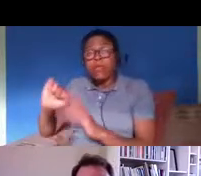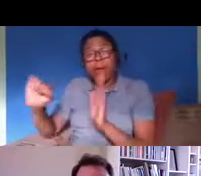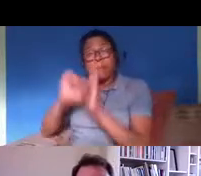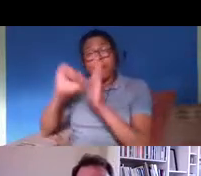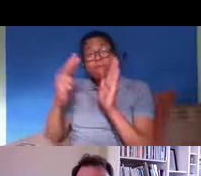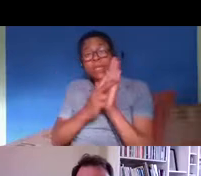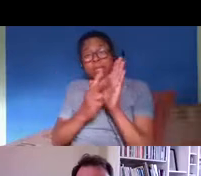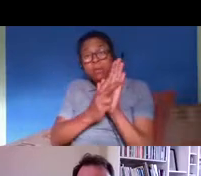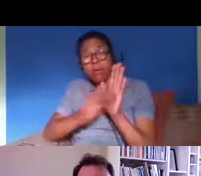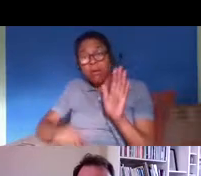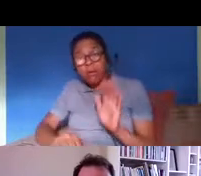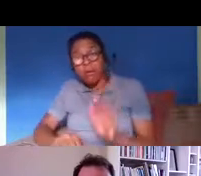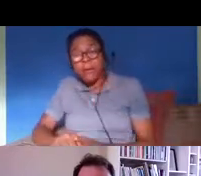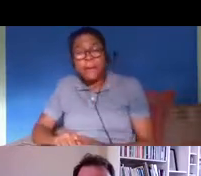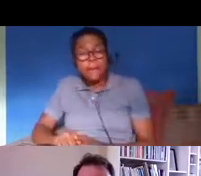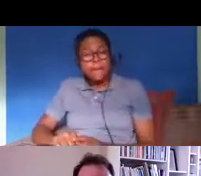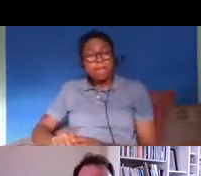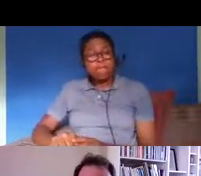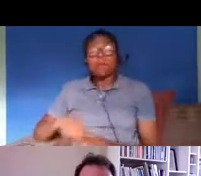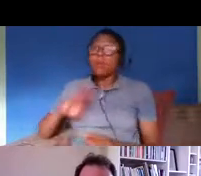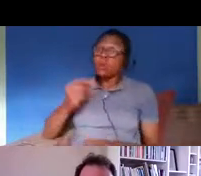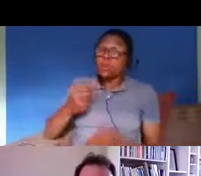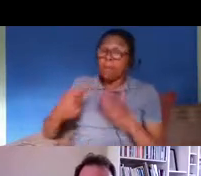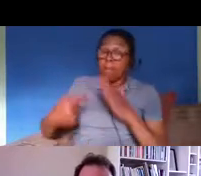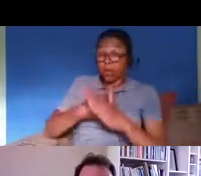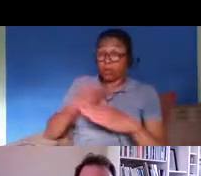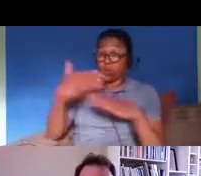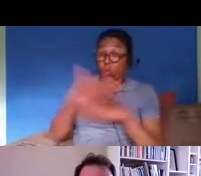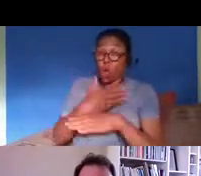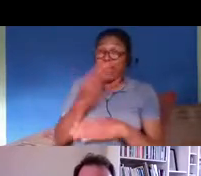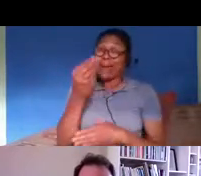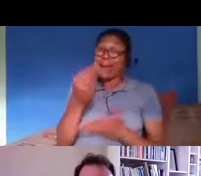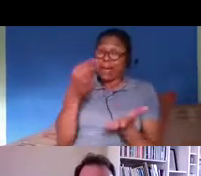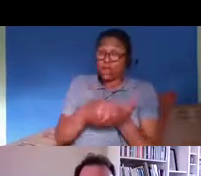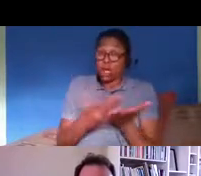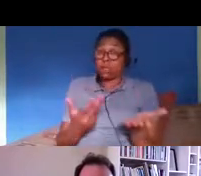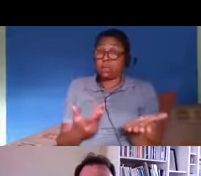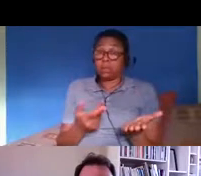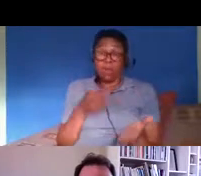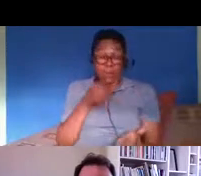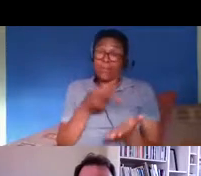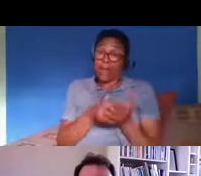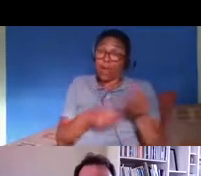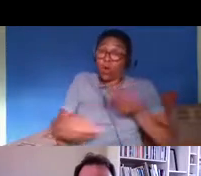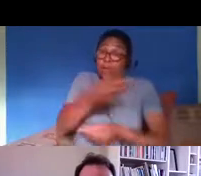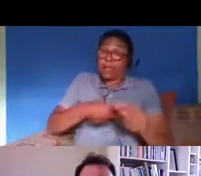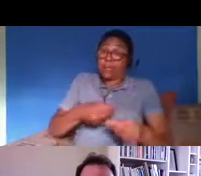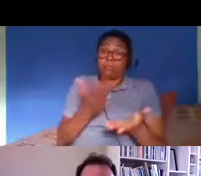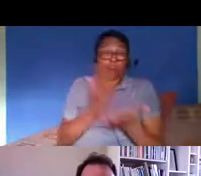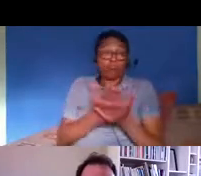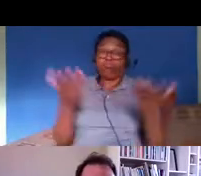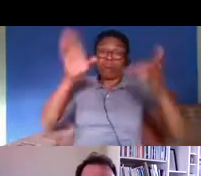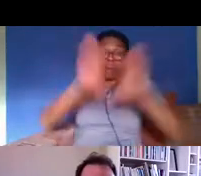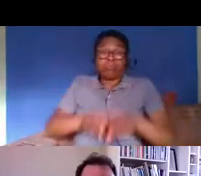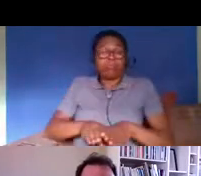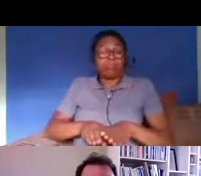unauthorized migrants who were cash in hand you know that economy has essentially shut down overnight because of a lockdown and almost